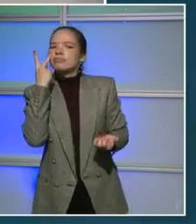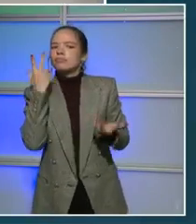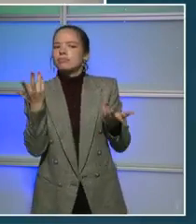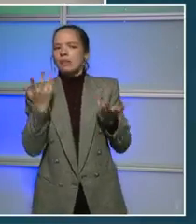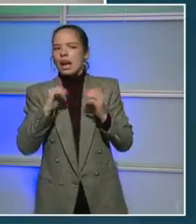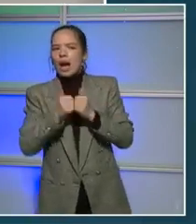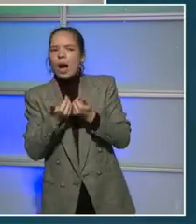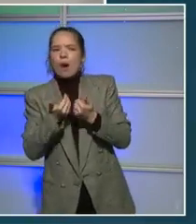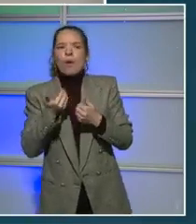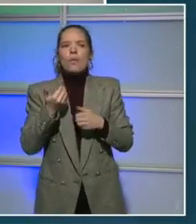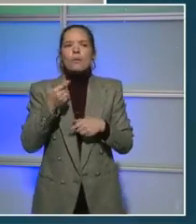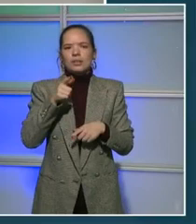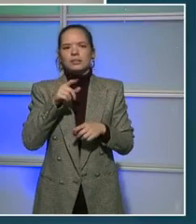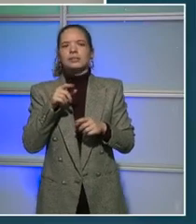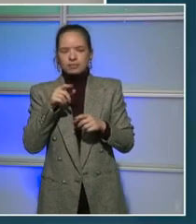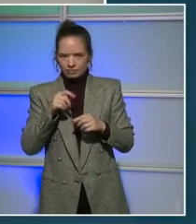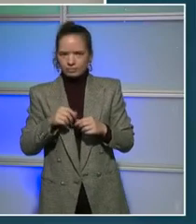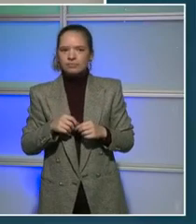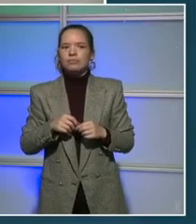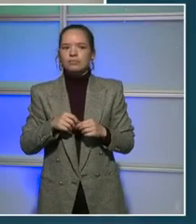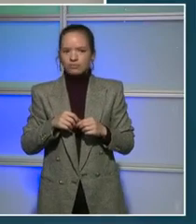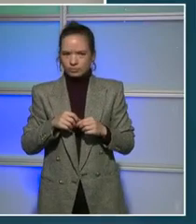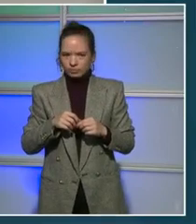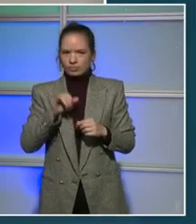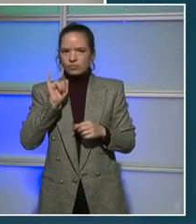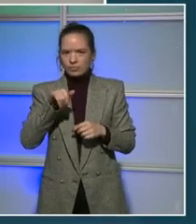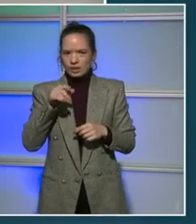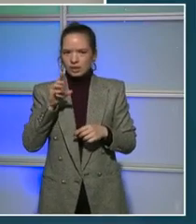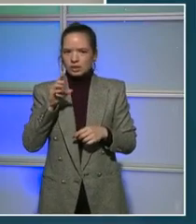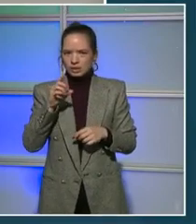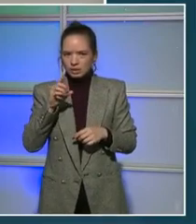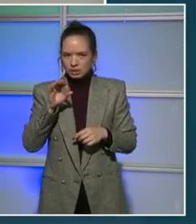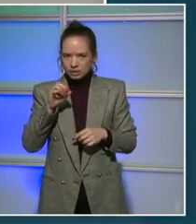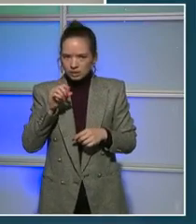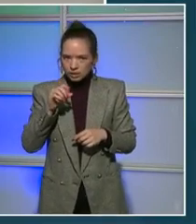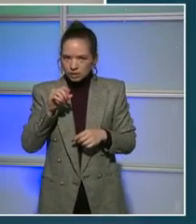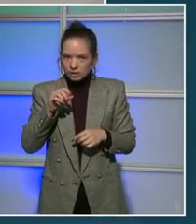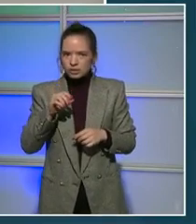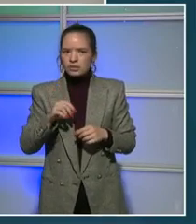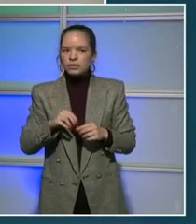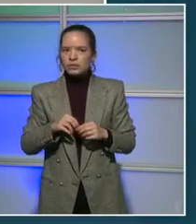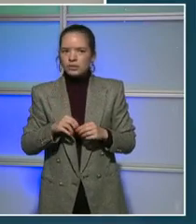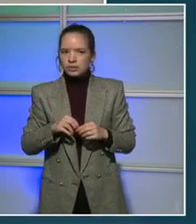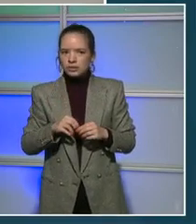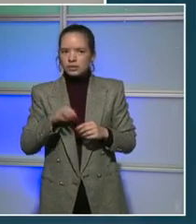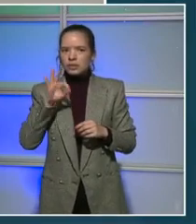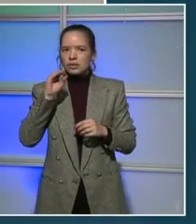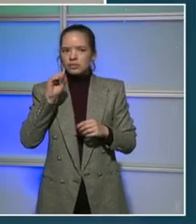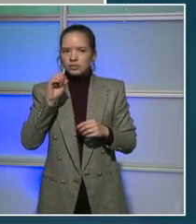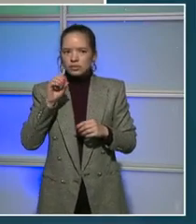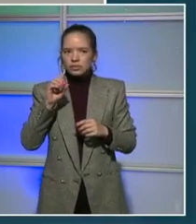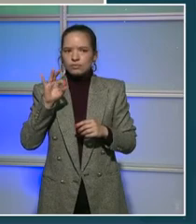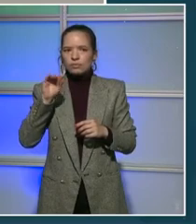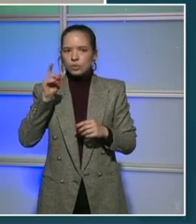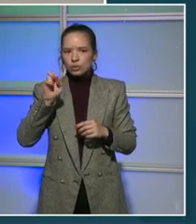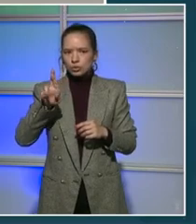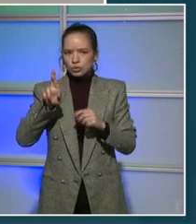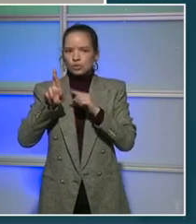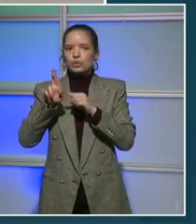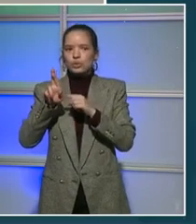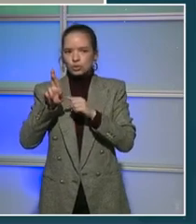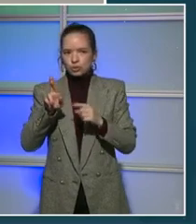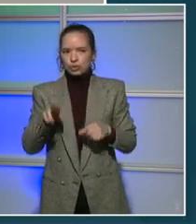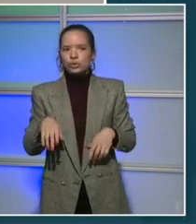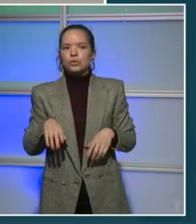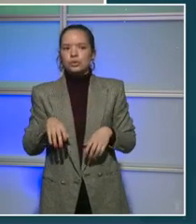Good evening. This is Dominique Foster here. And let me just say, all of the educators in the room are standing firm on where we believe